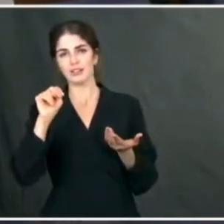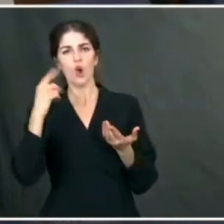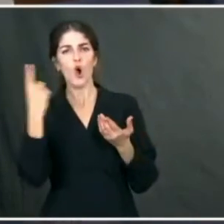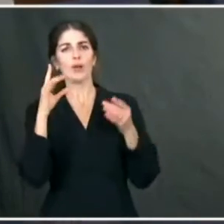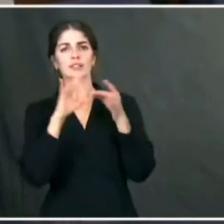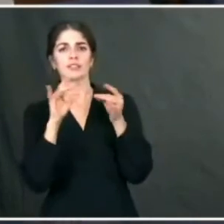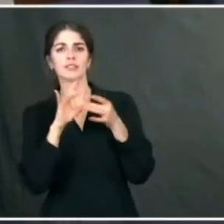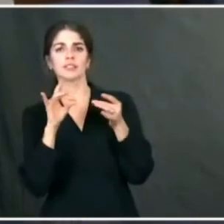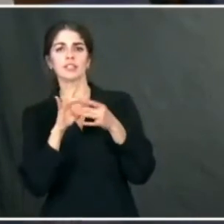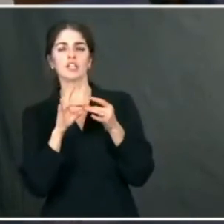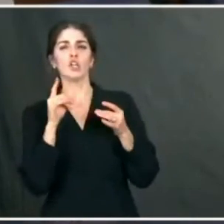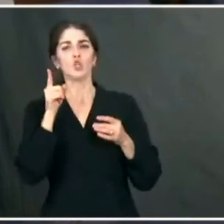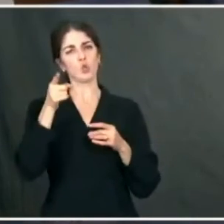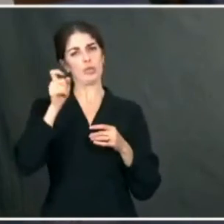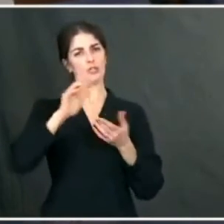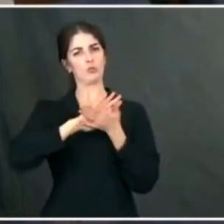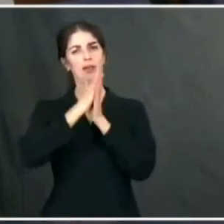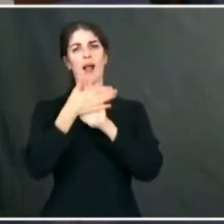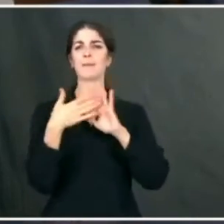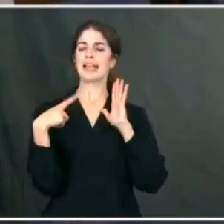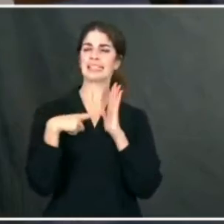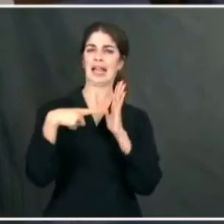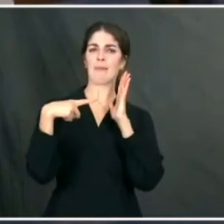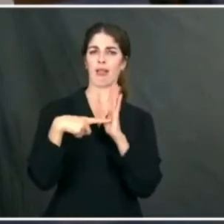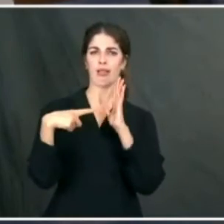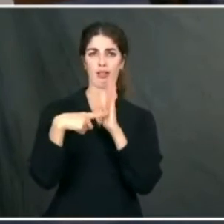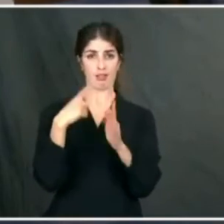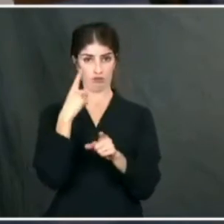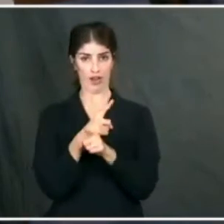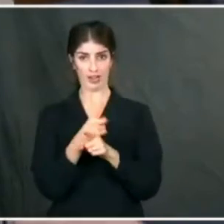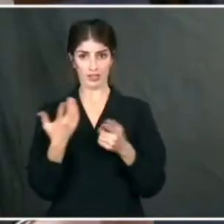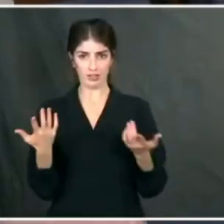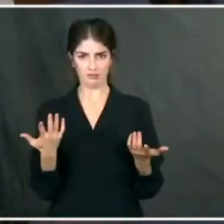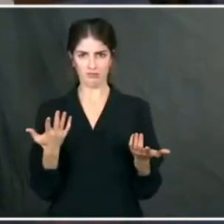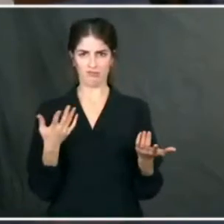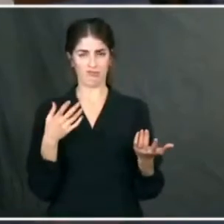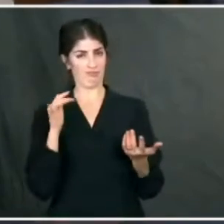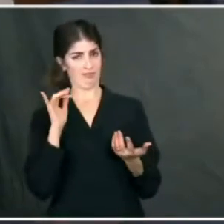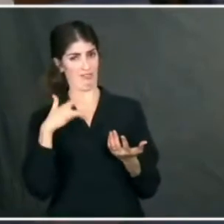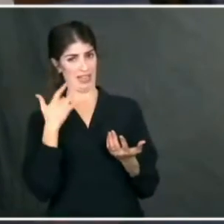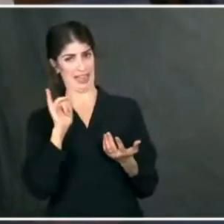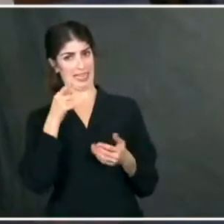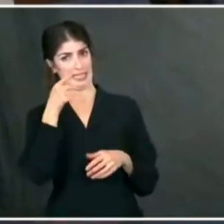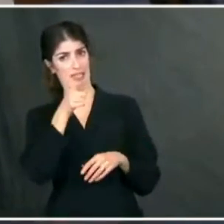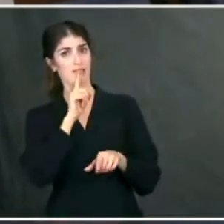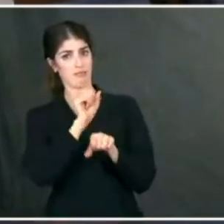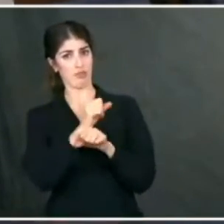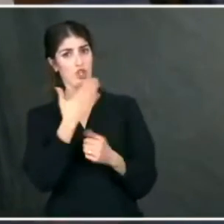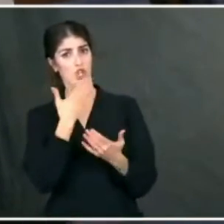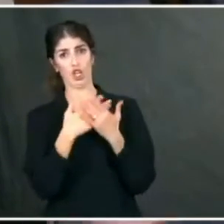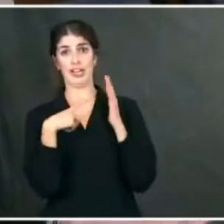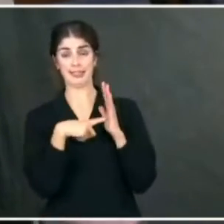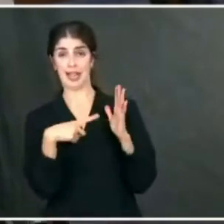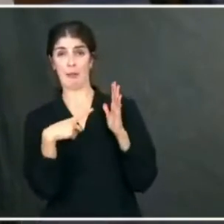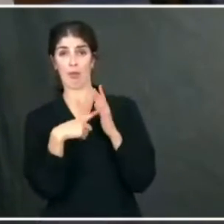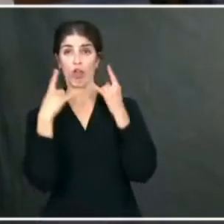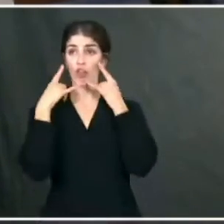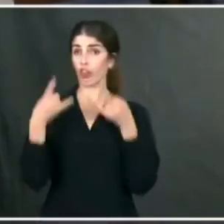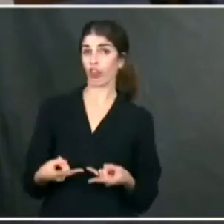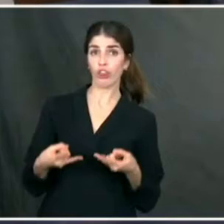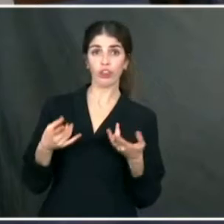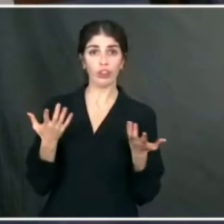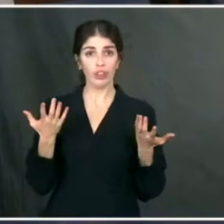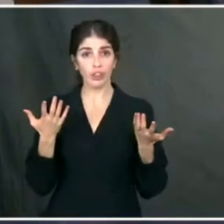example of power, but the power of our example. Was that a good example for people who are watching who might not pay attention